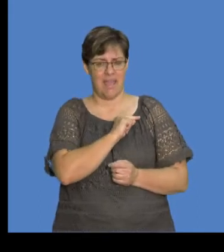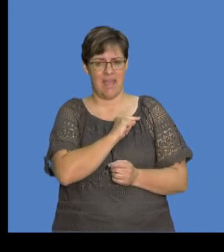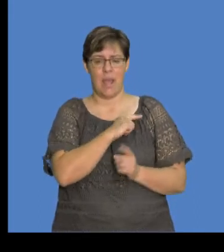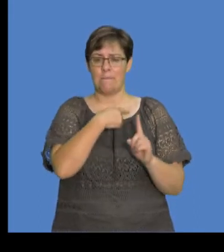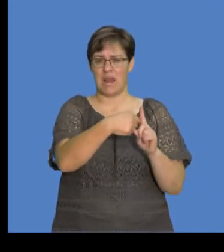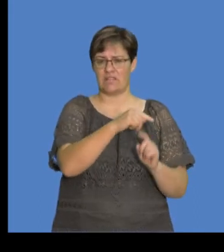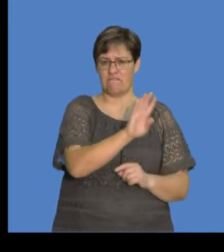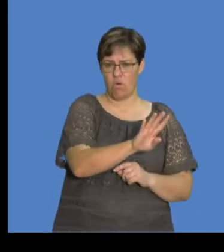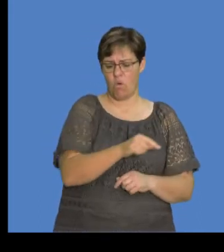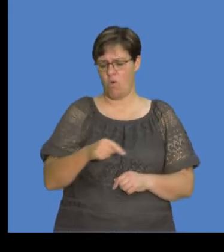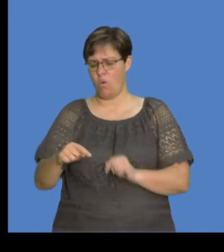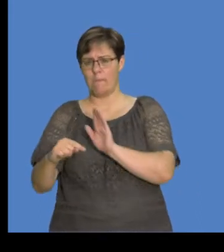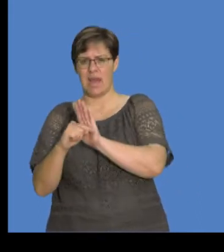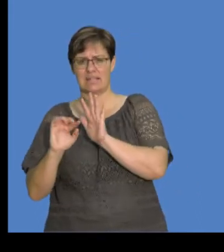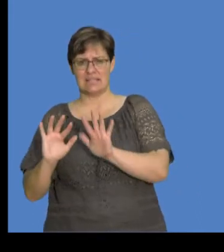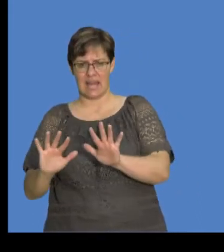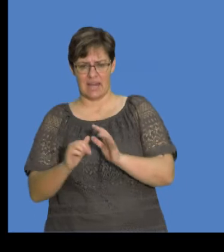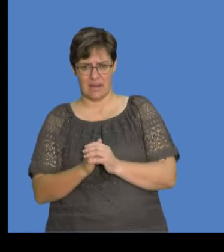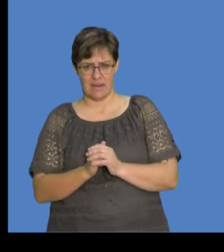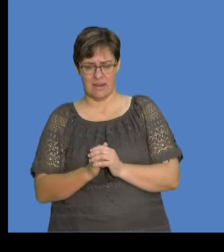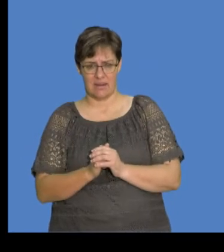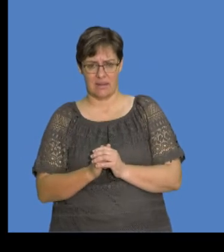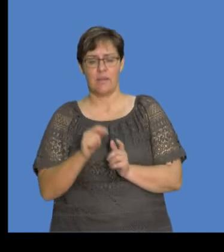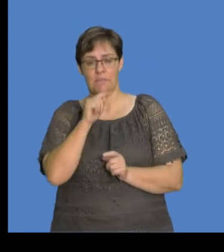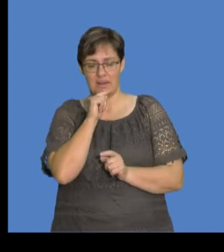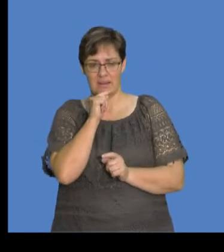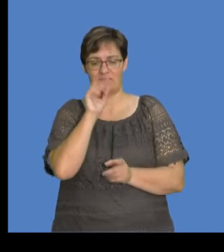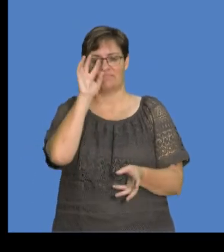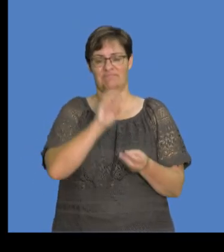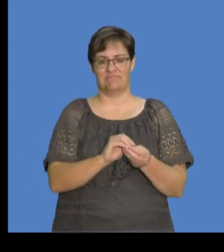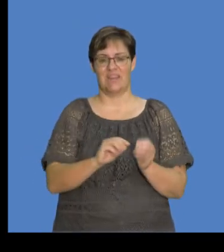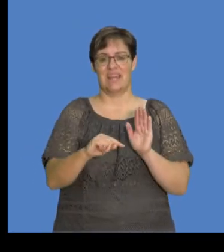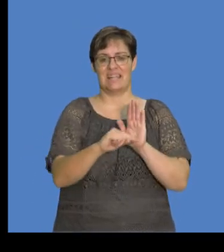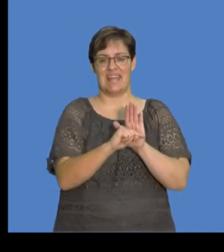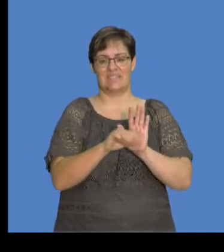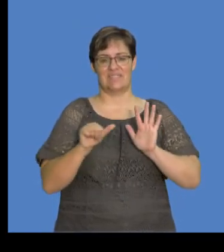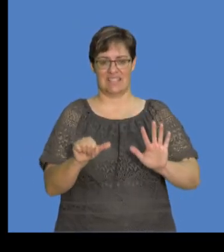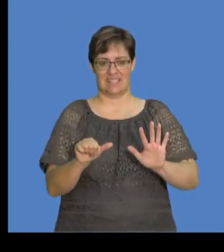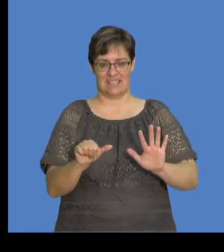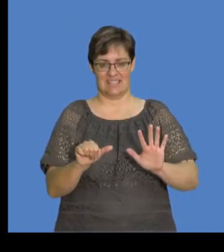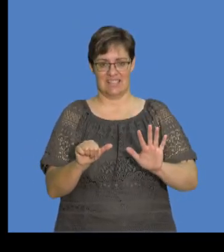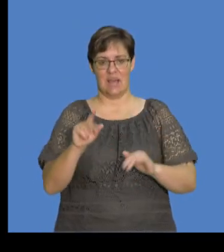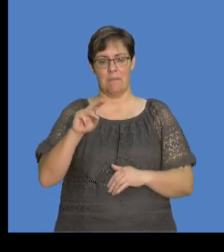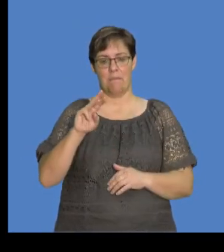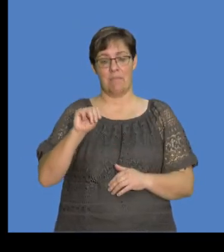plus 4 and then minus 10, it means this is equals to negative 6